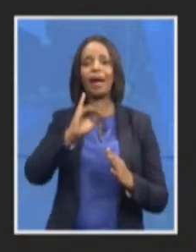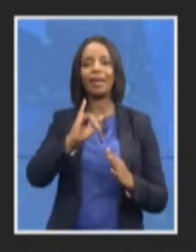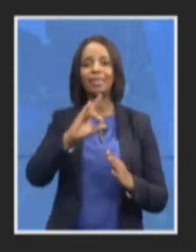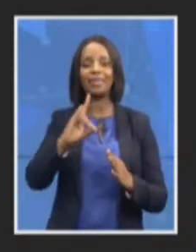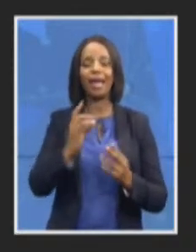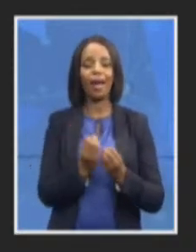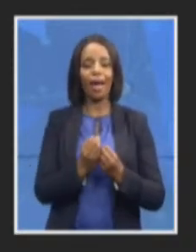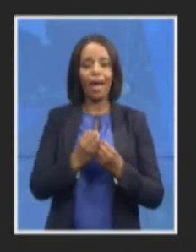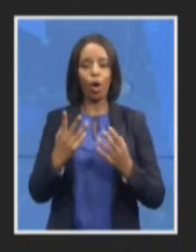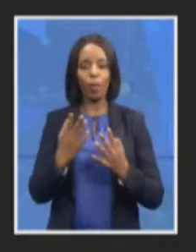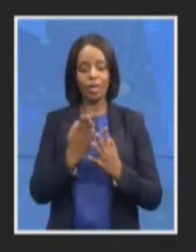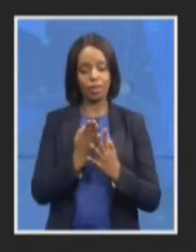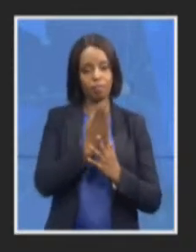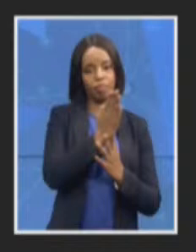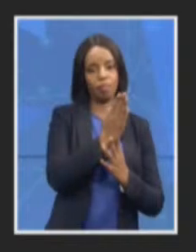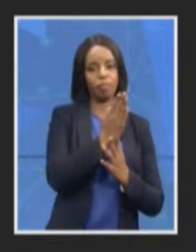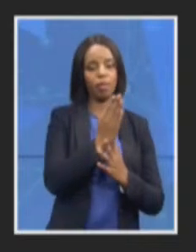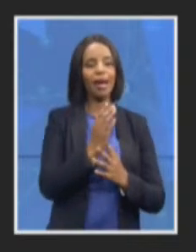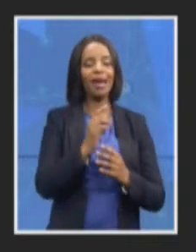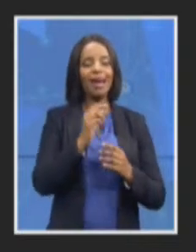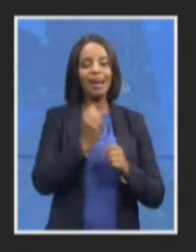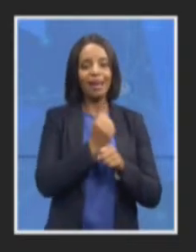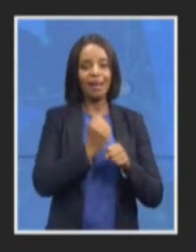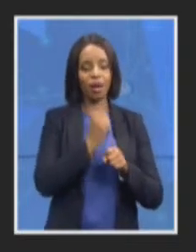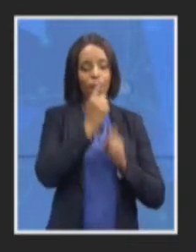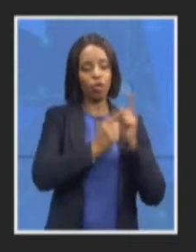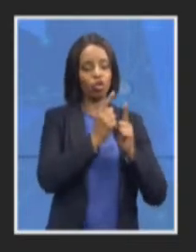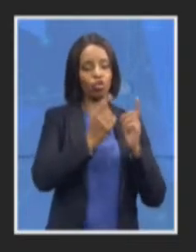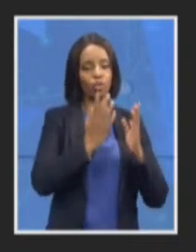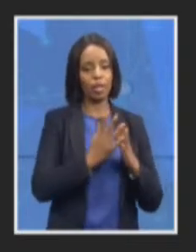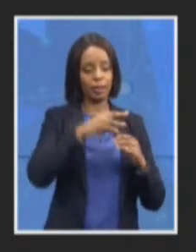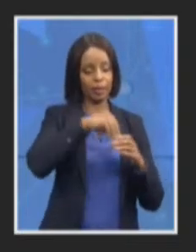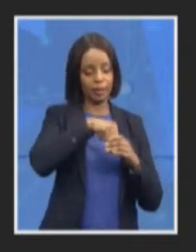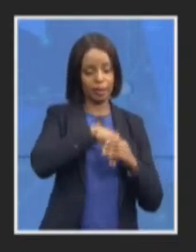then we at business day understand that staff